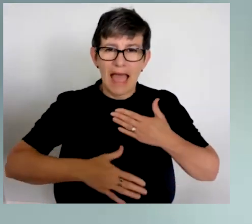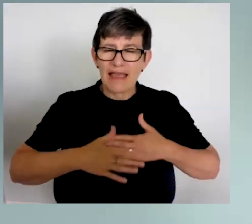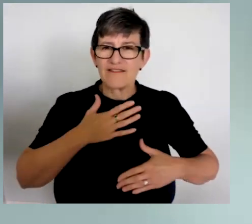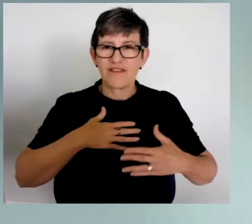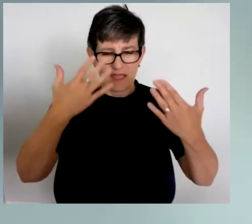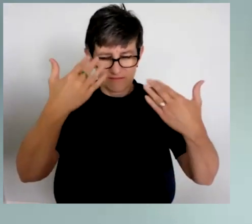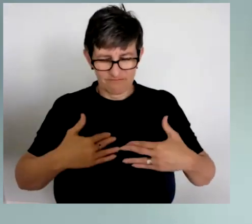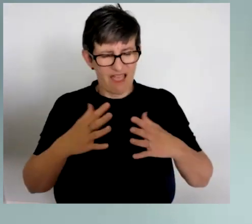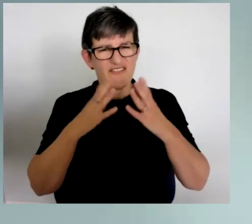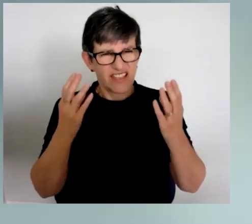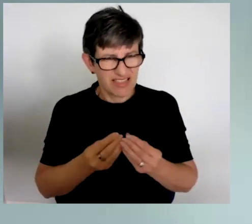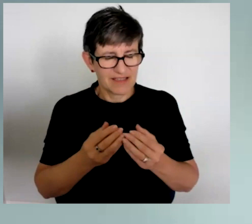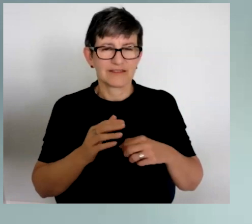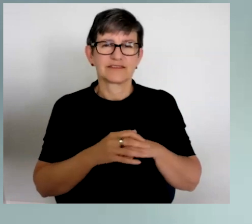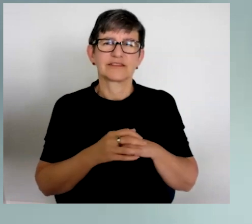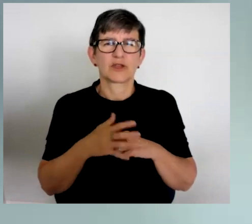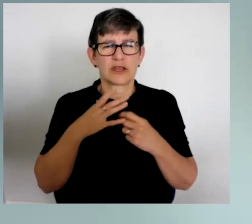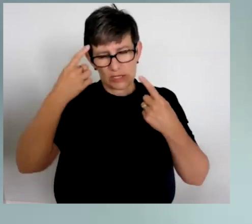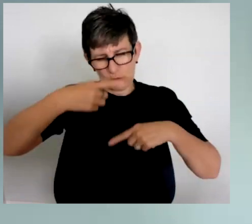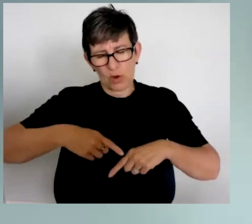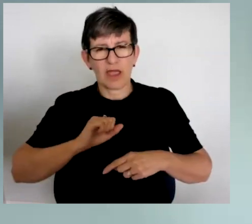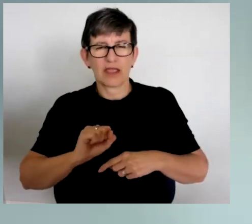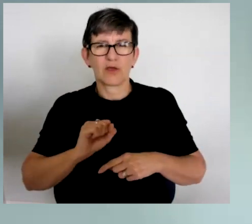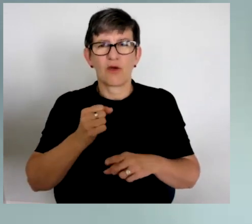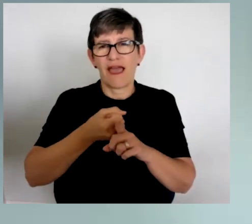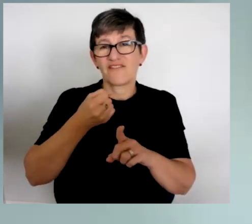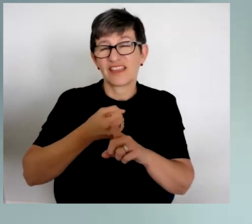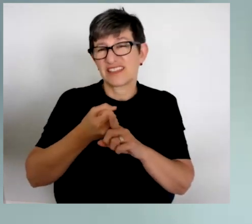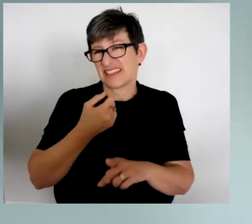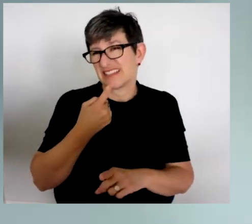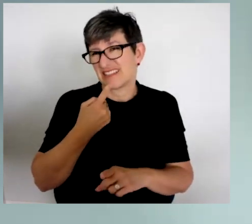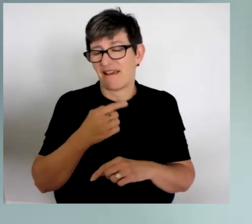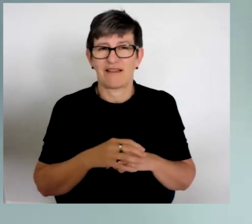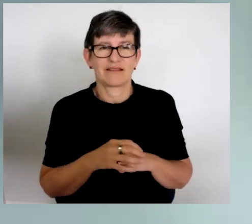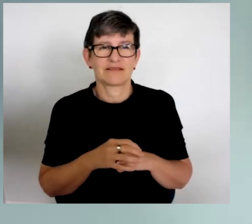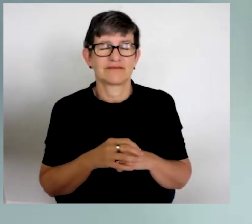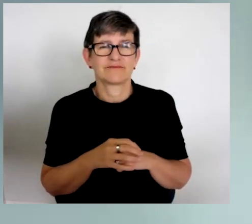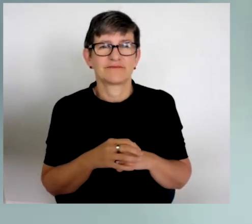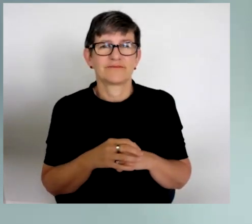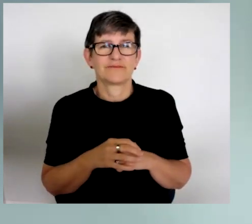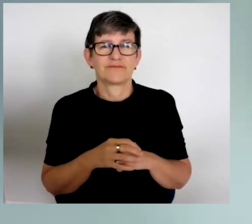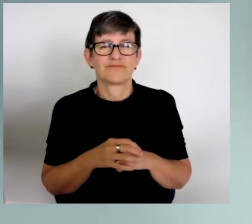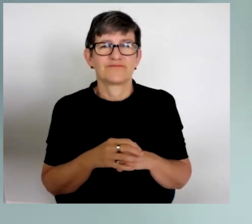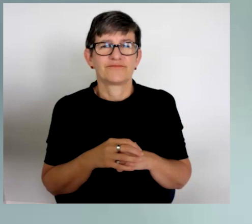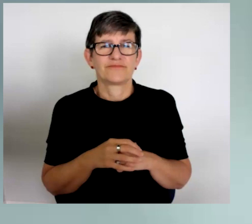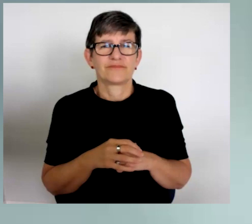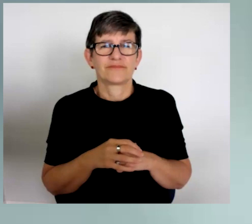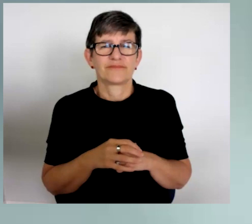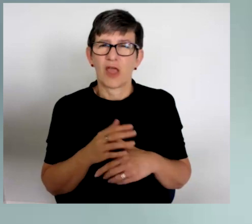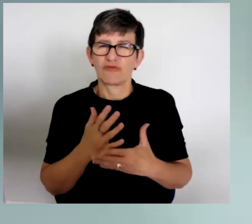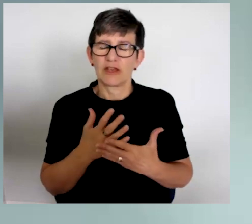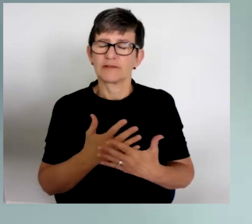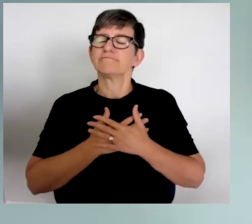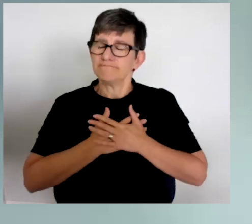and to figure out what your own advocacy style is and to really own